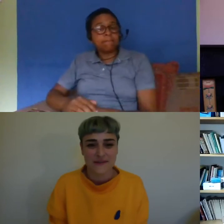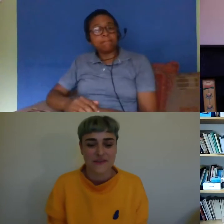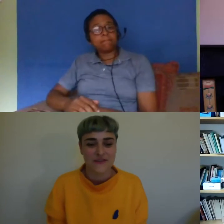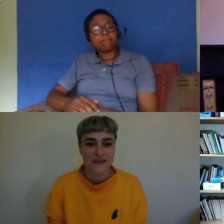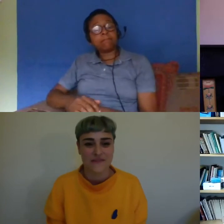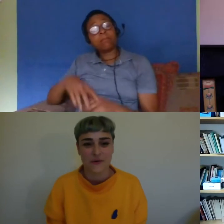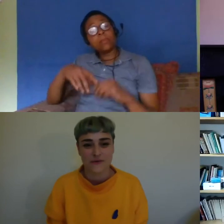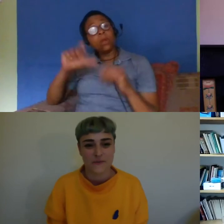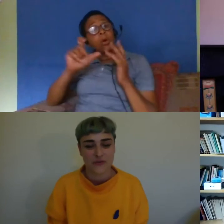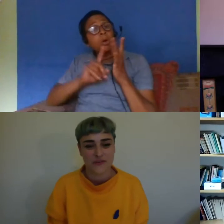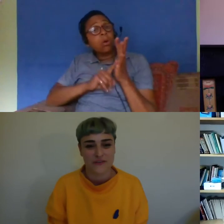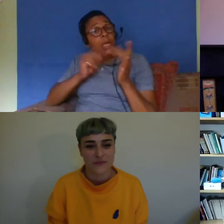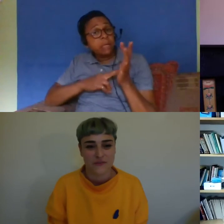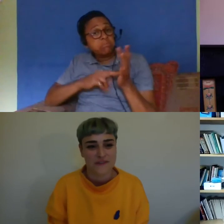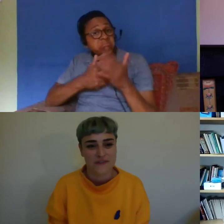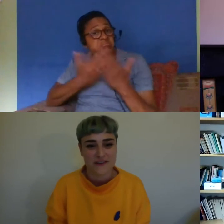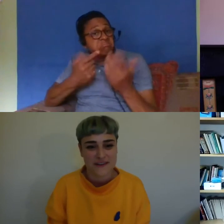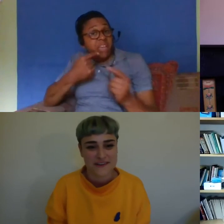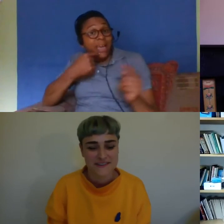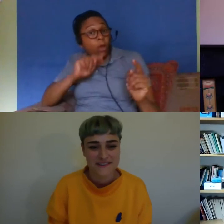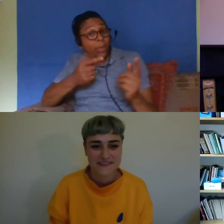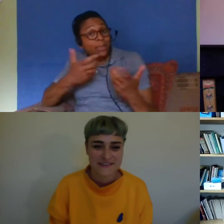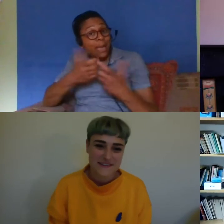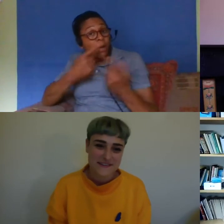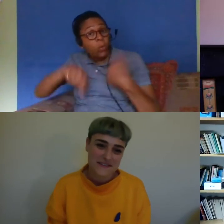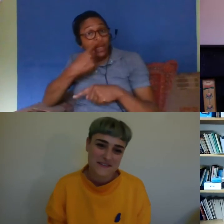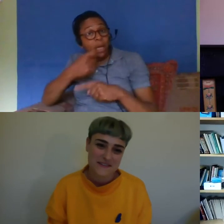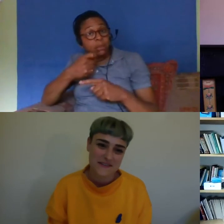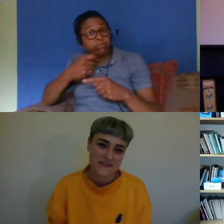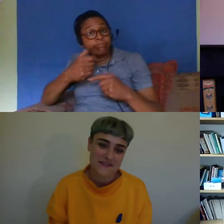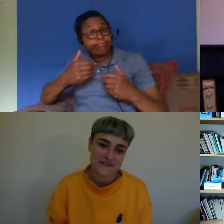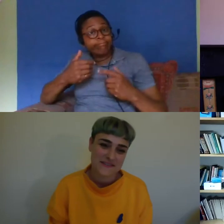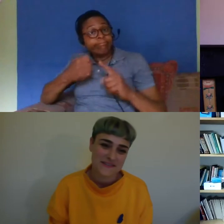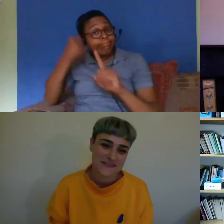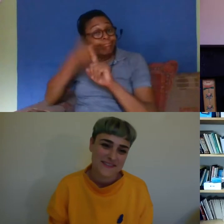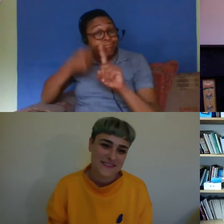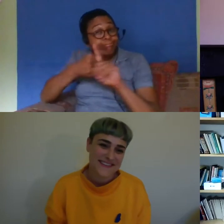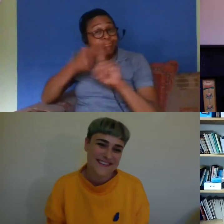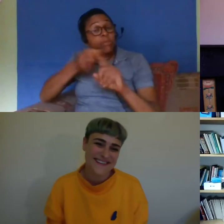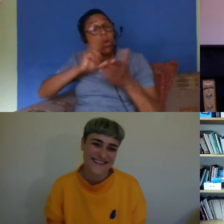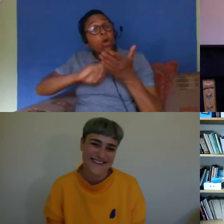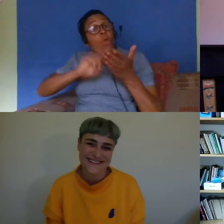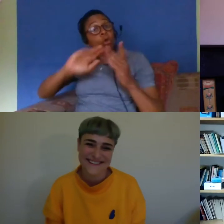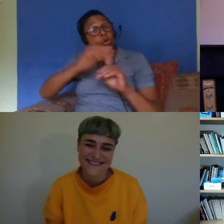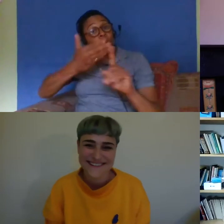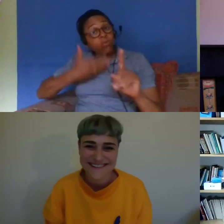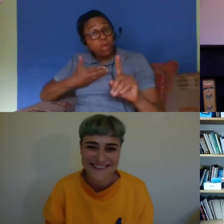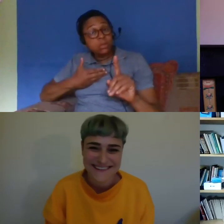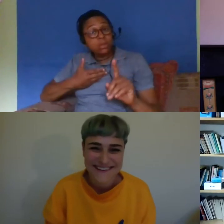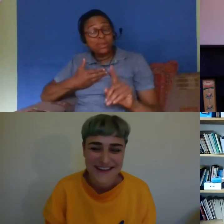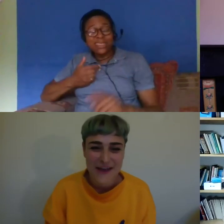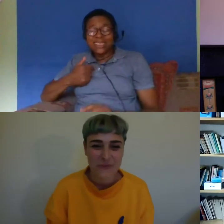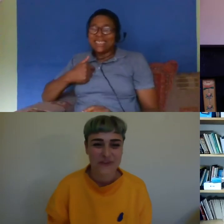individually involved in pushing the human rights agenda i'm reluctant to speak after jabeer there because i feel that was that was